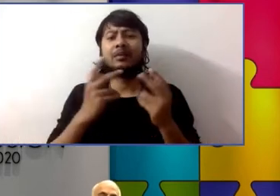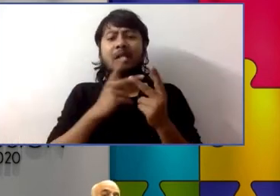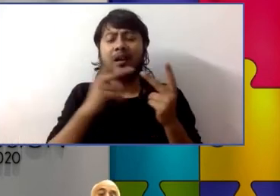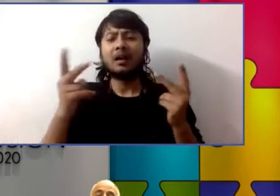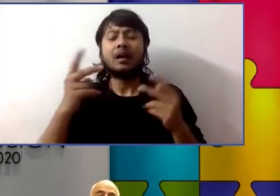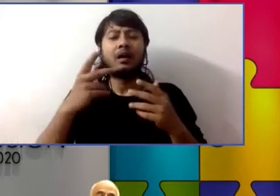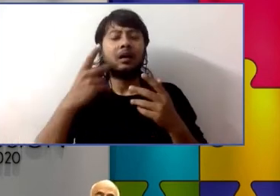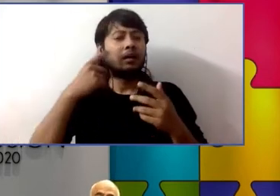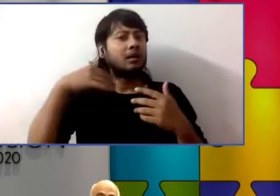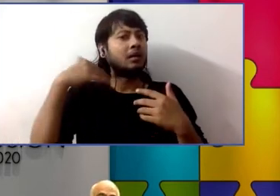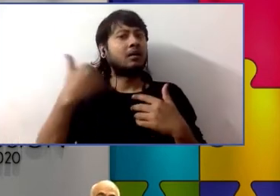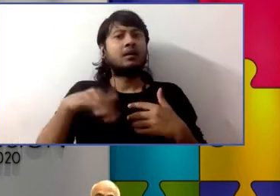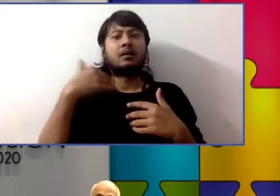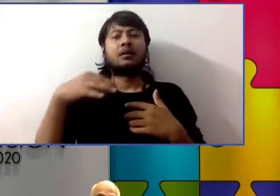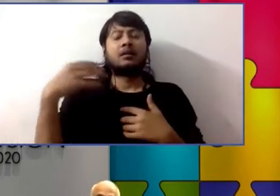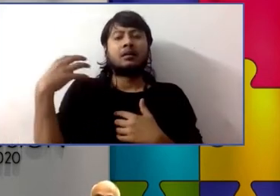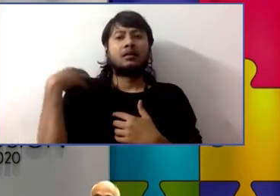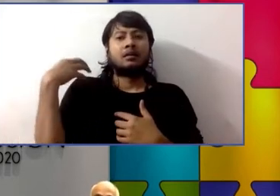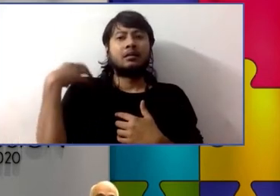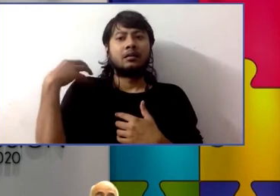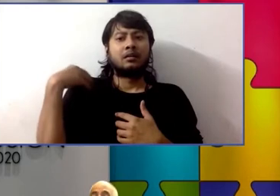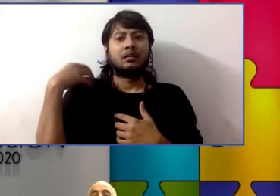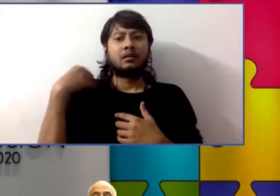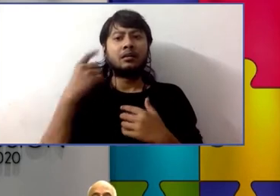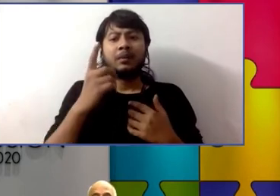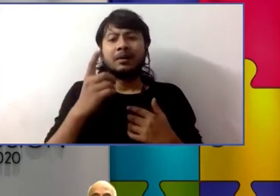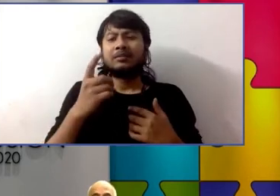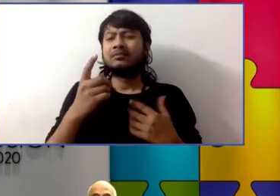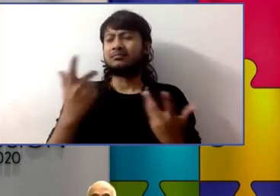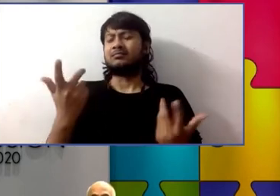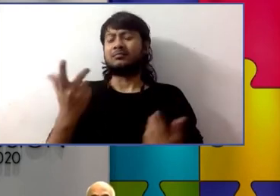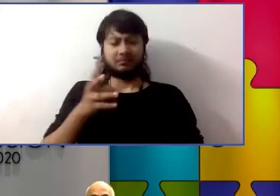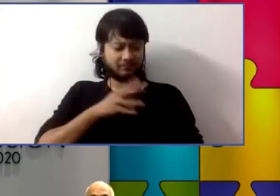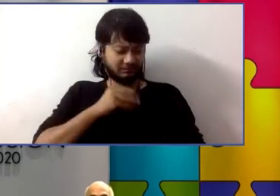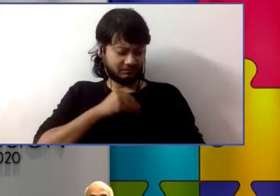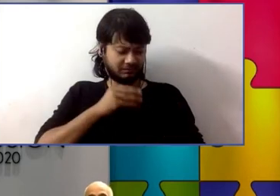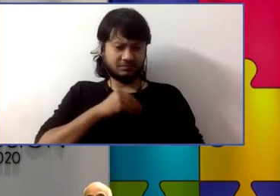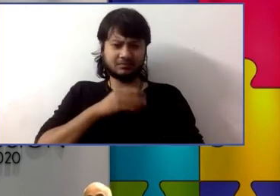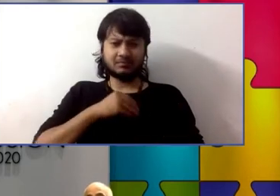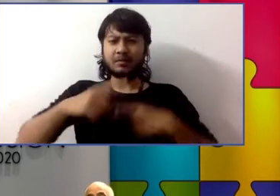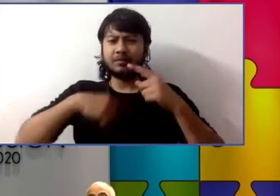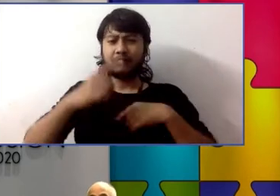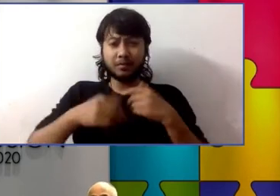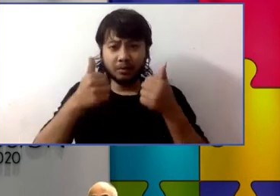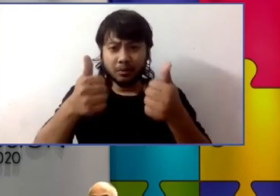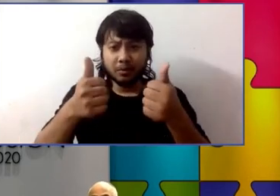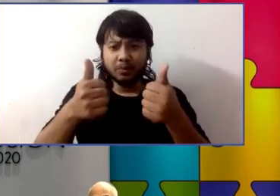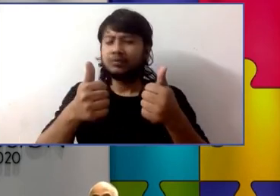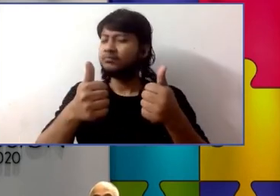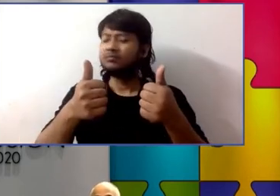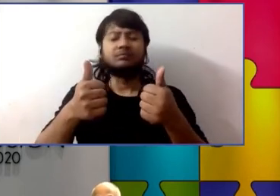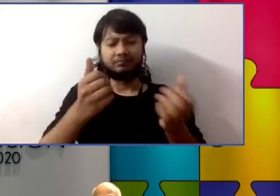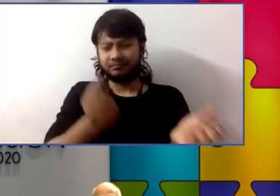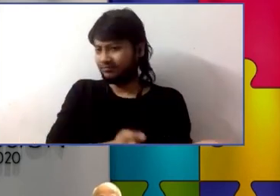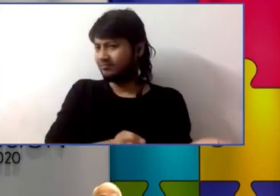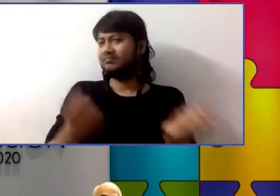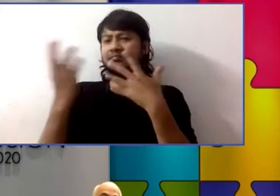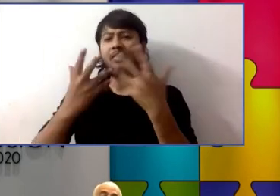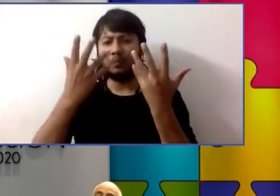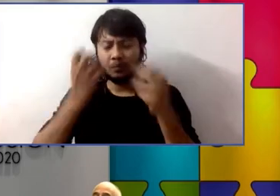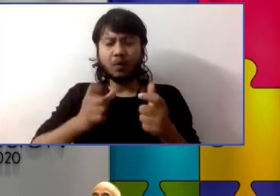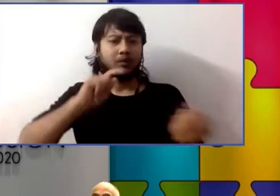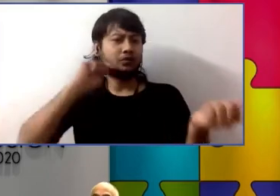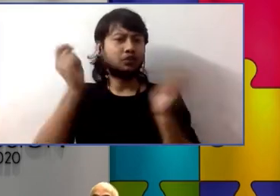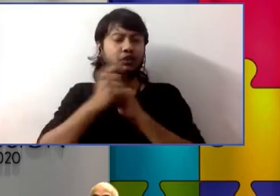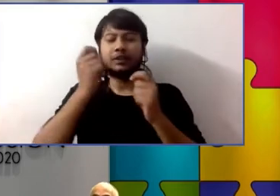can't live in this place of fear and concern we have to find a better way uh so we have to find a vision for Samuel's future my